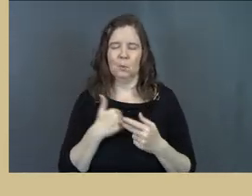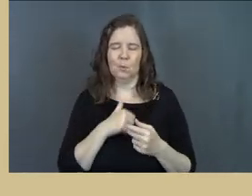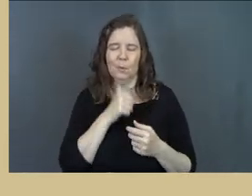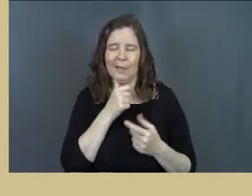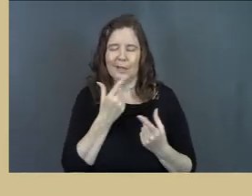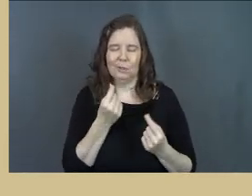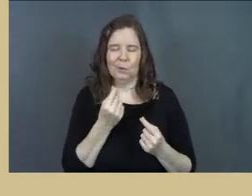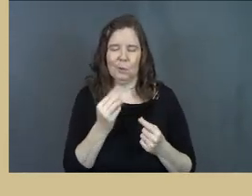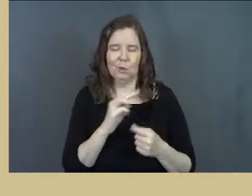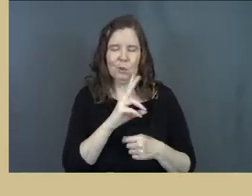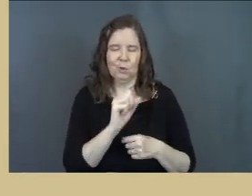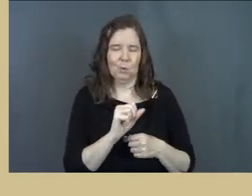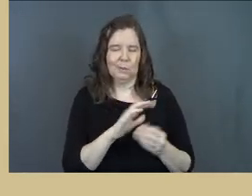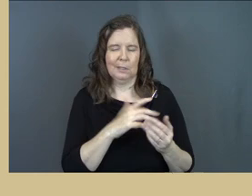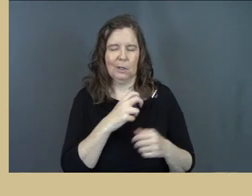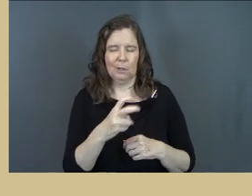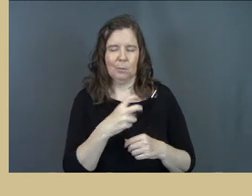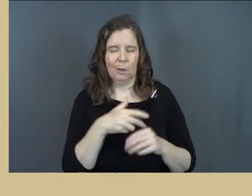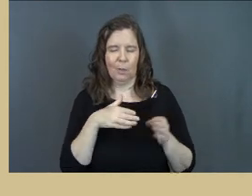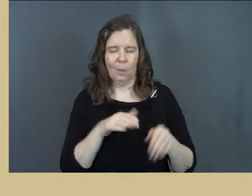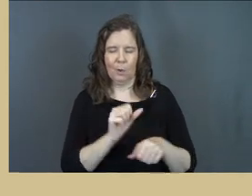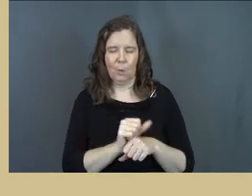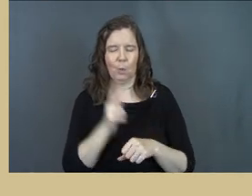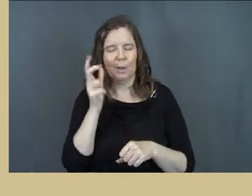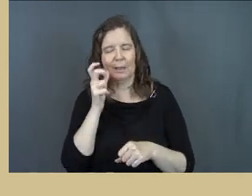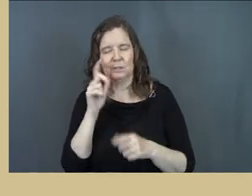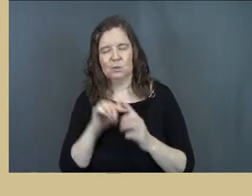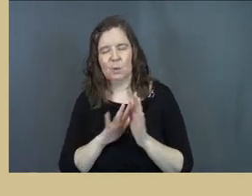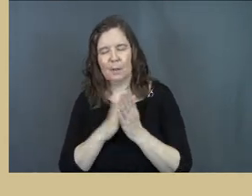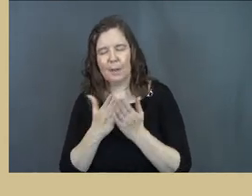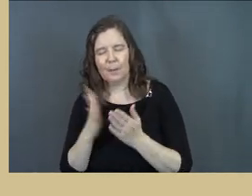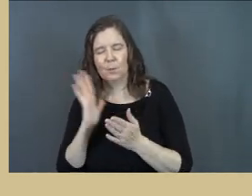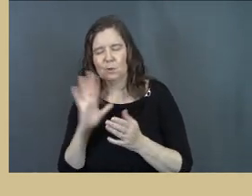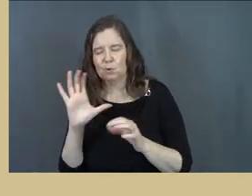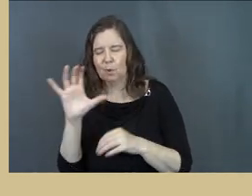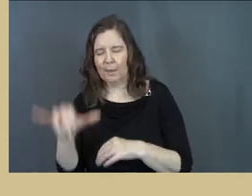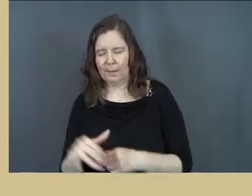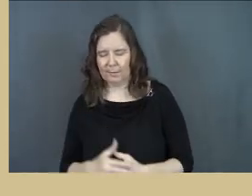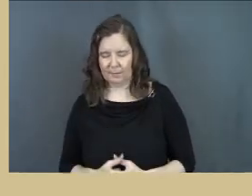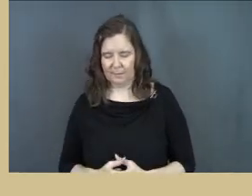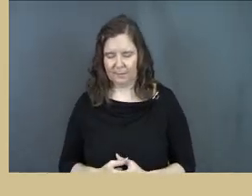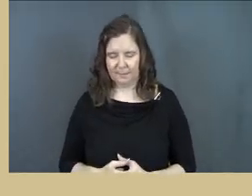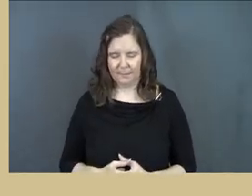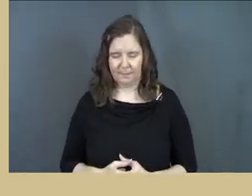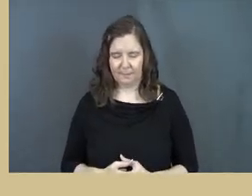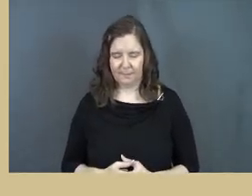We didn't do the news in the commute on the way to work. We listened to the Bible. We used to do that.